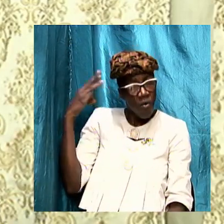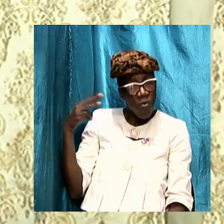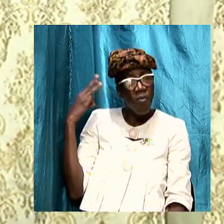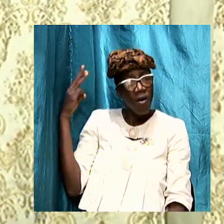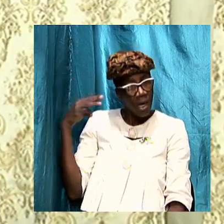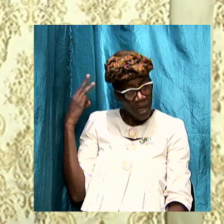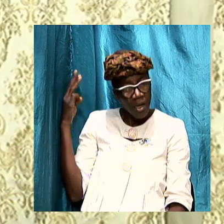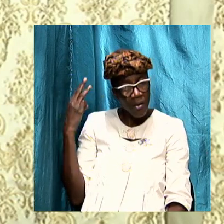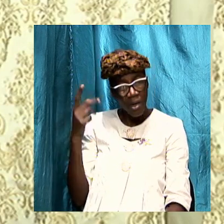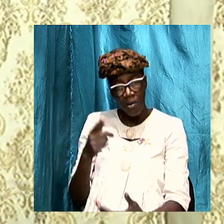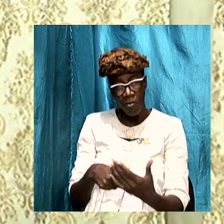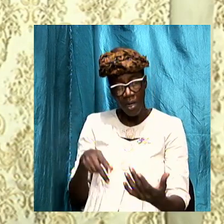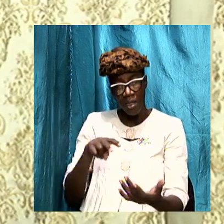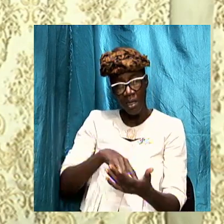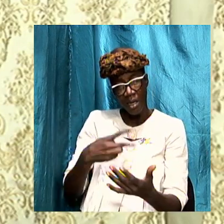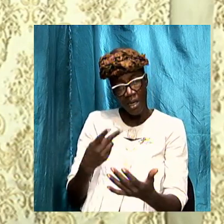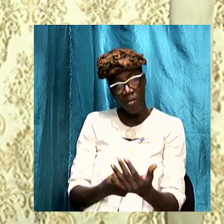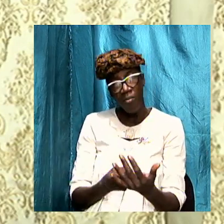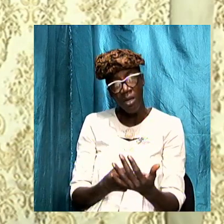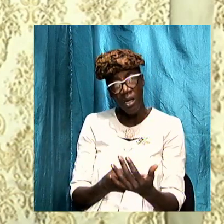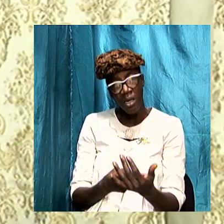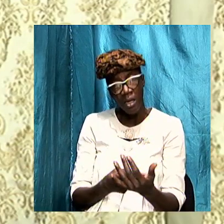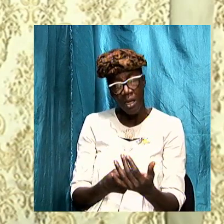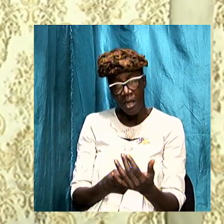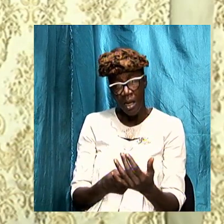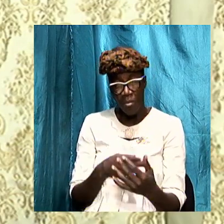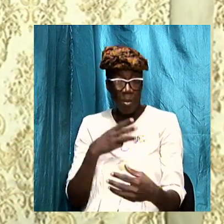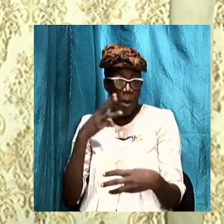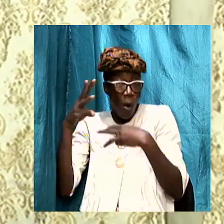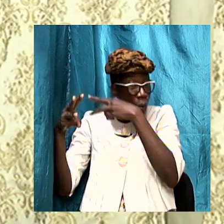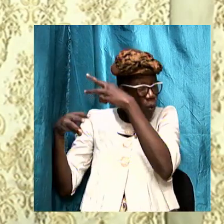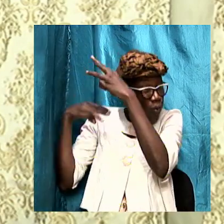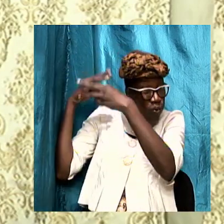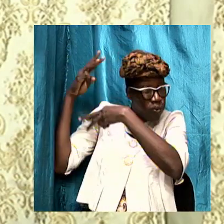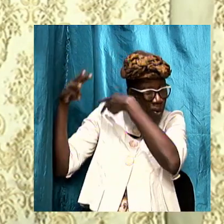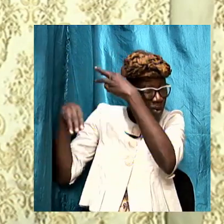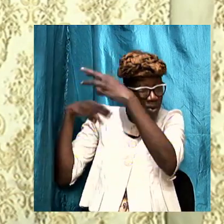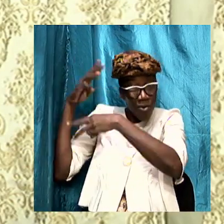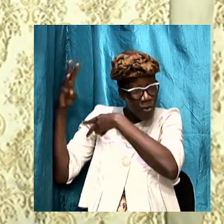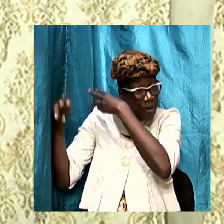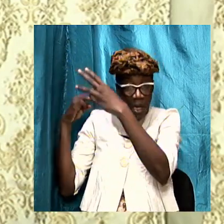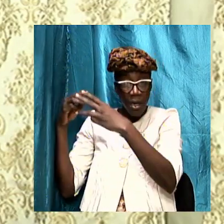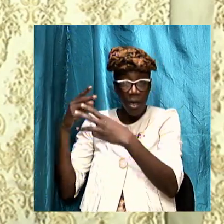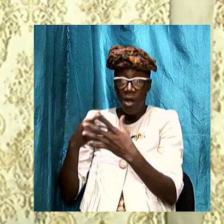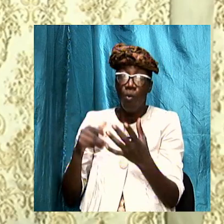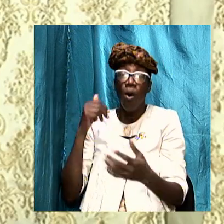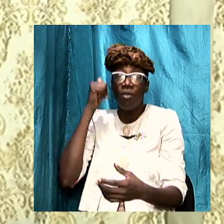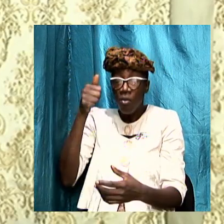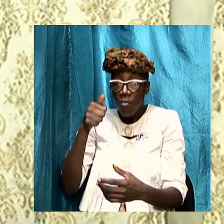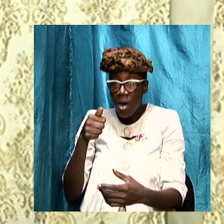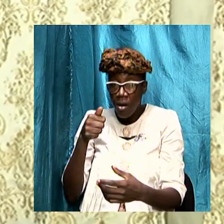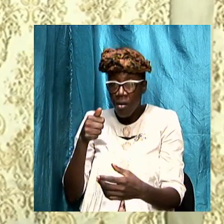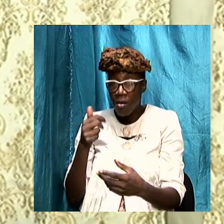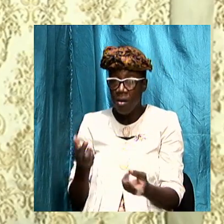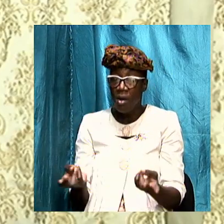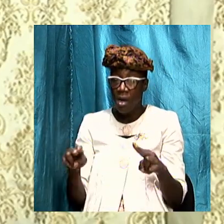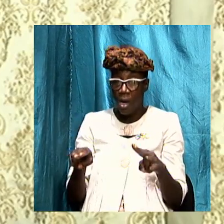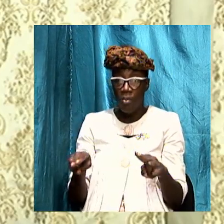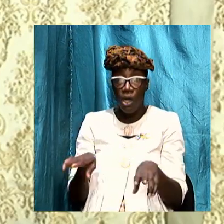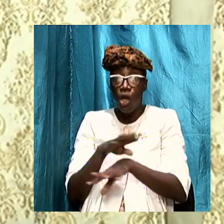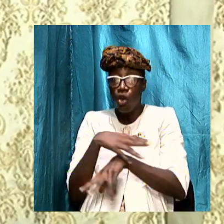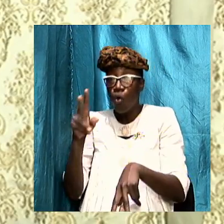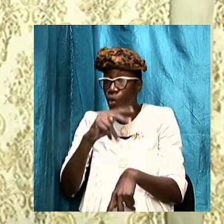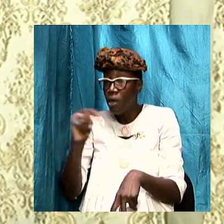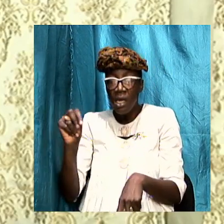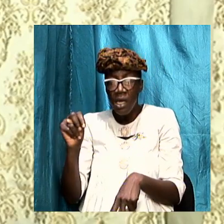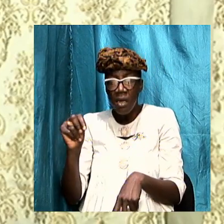what this means and we are worried about what tomorrow will hold we don't need